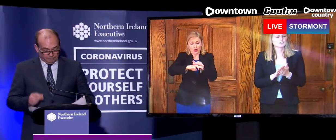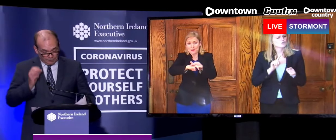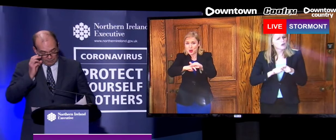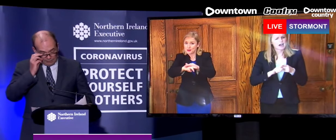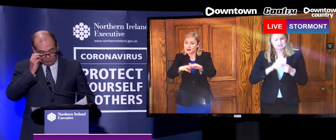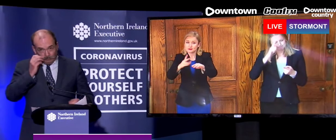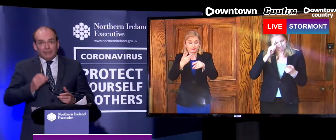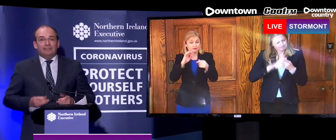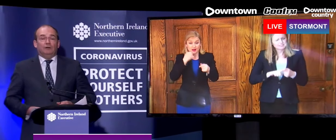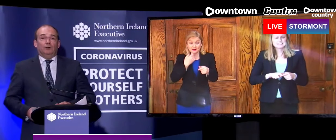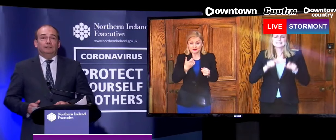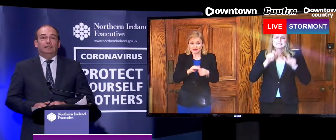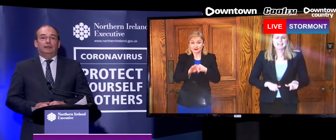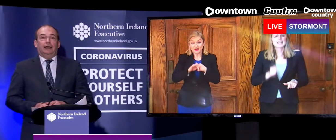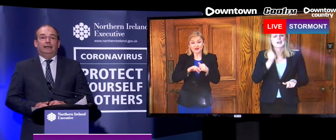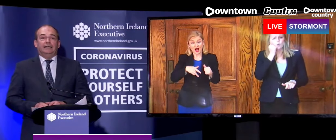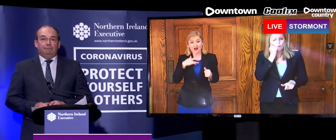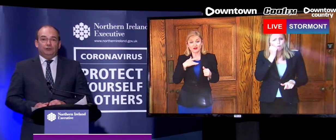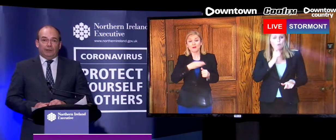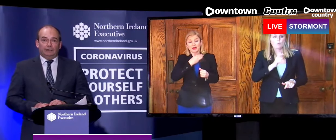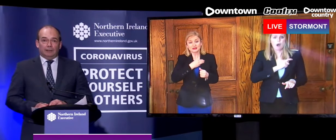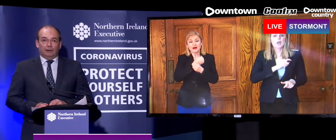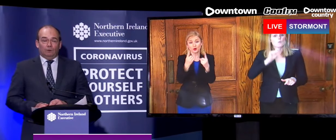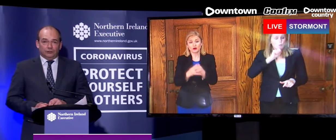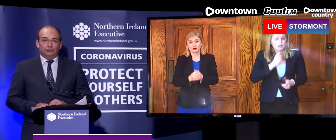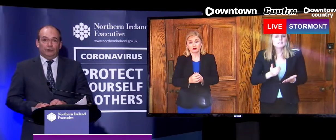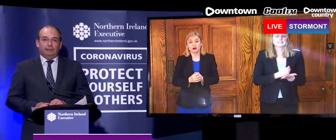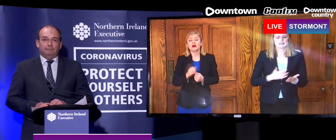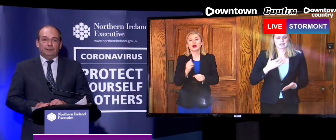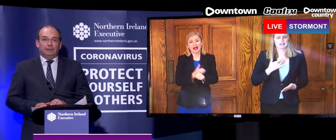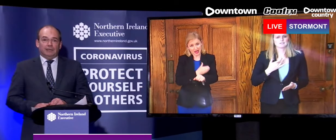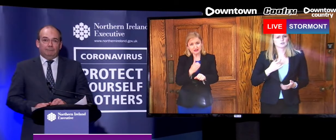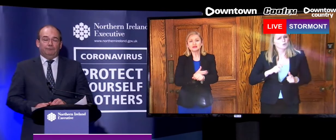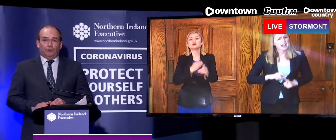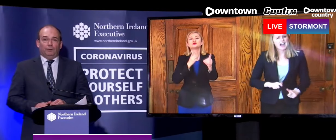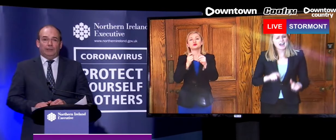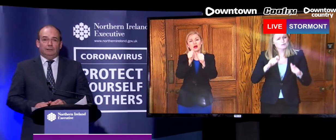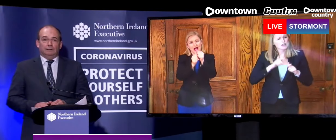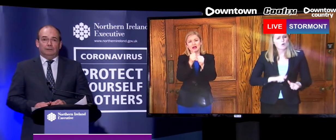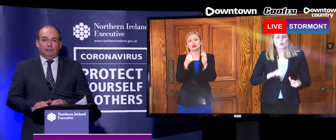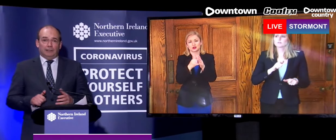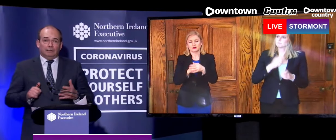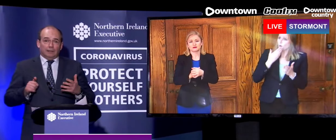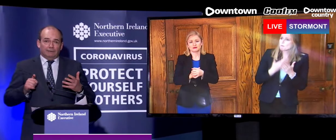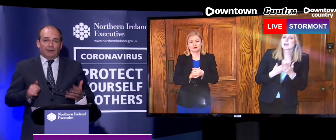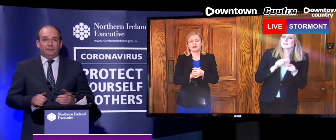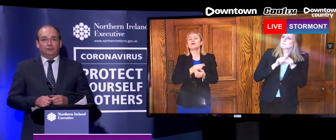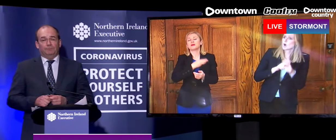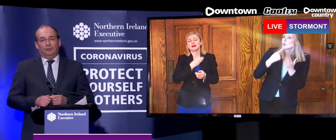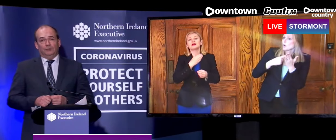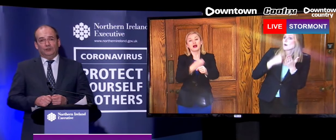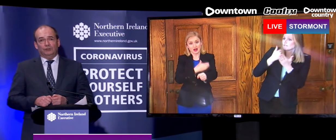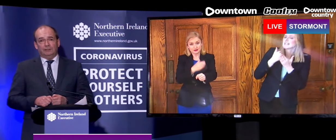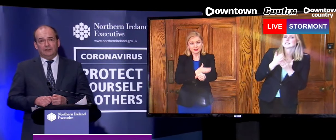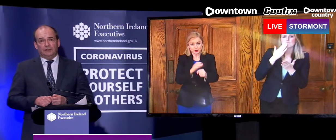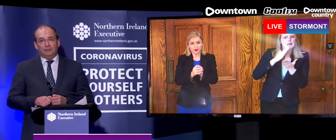upon it. So please everyone, keep doing what you're doing. Keep following the advice